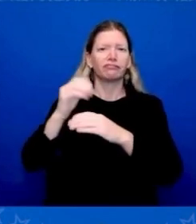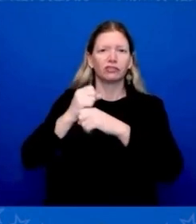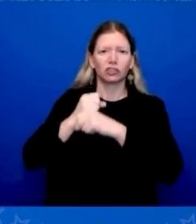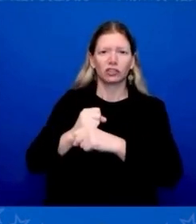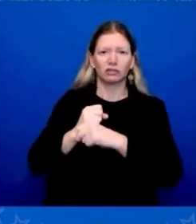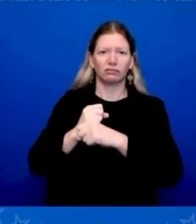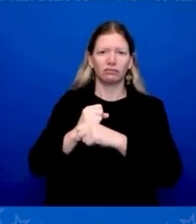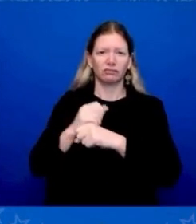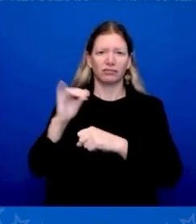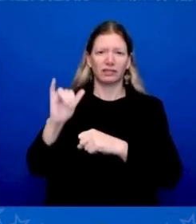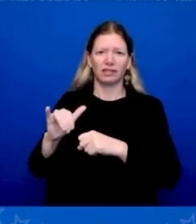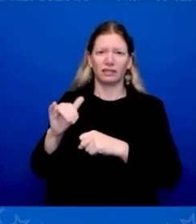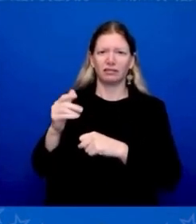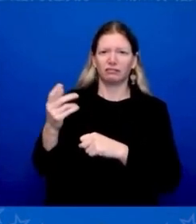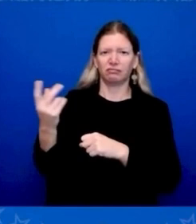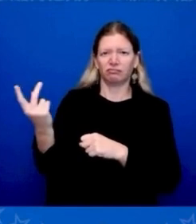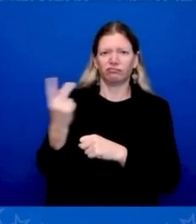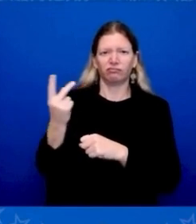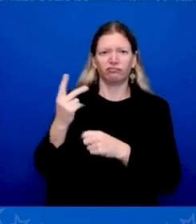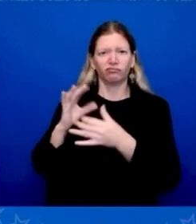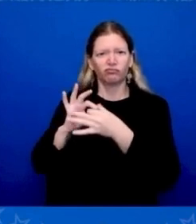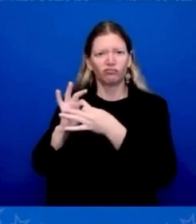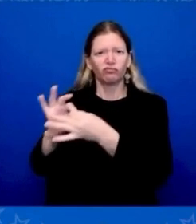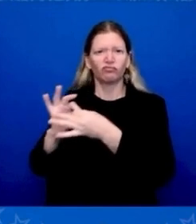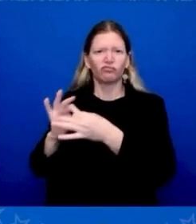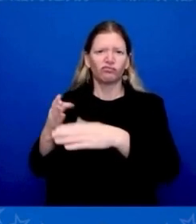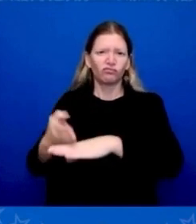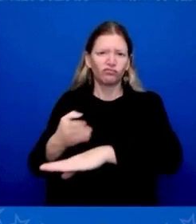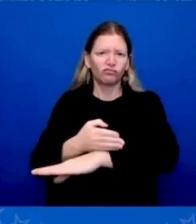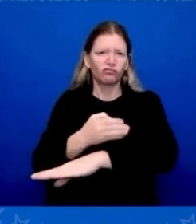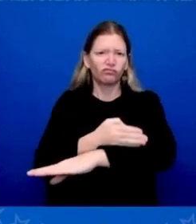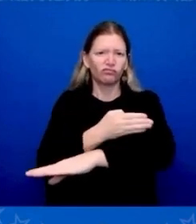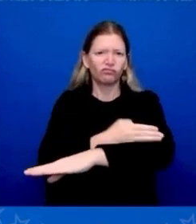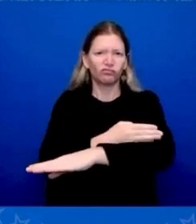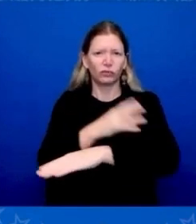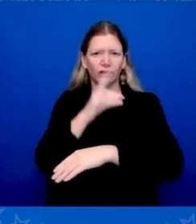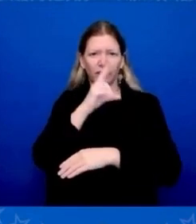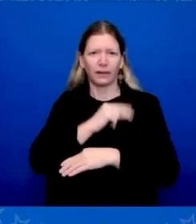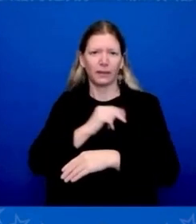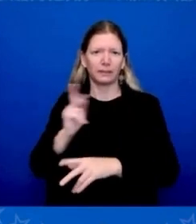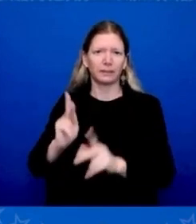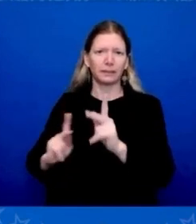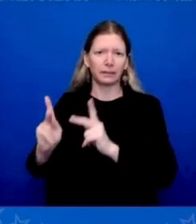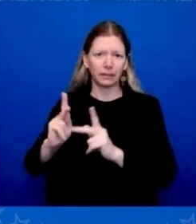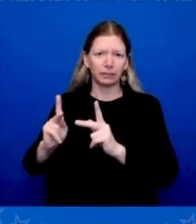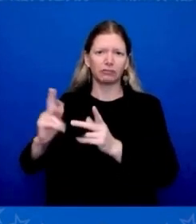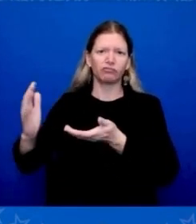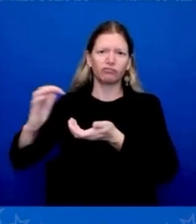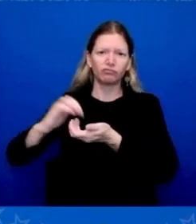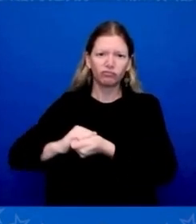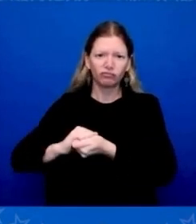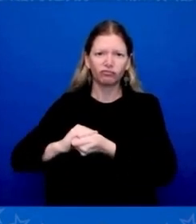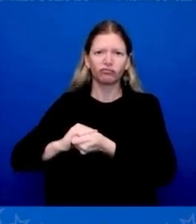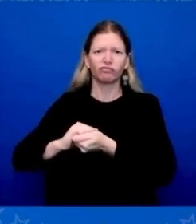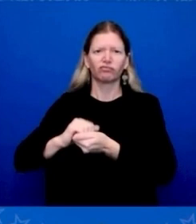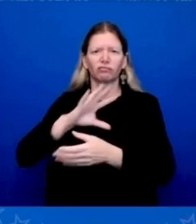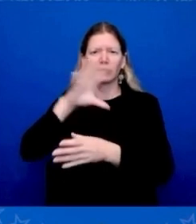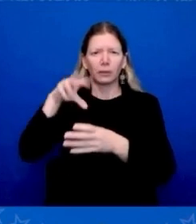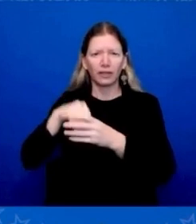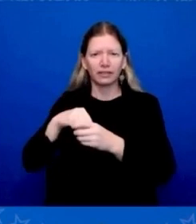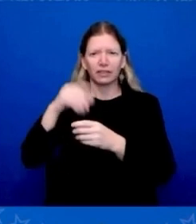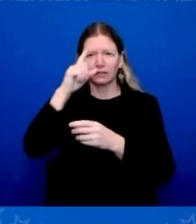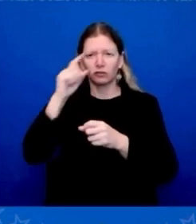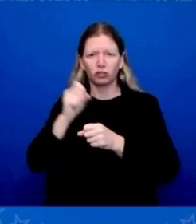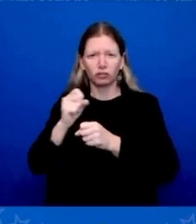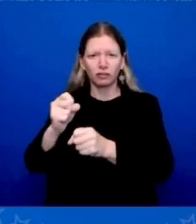tier of partnership, referred to as the Comprehensive Strategic Partnership. That means the United States has strengthened our ties